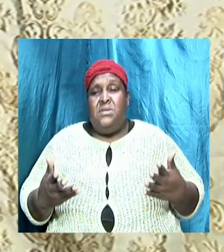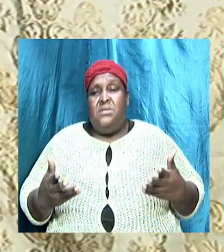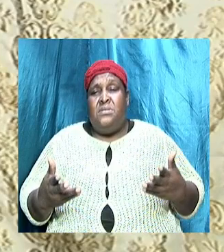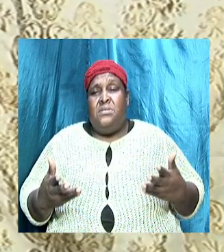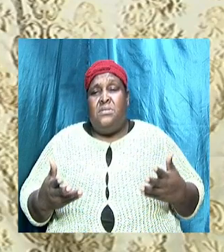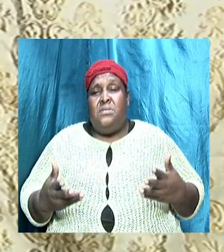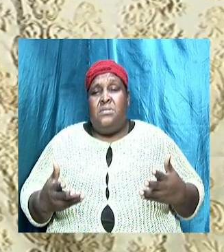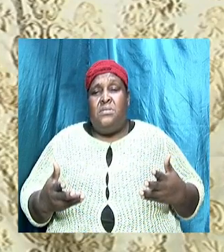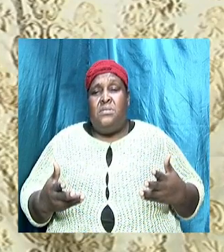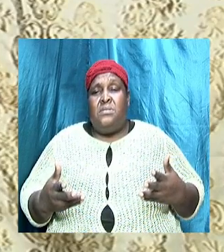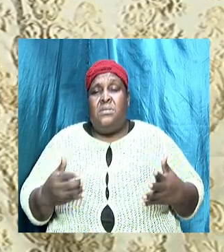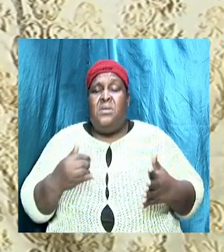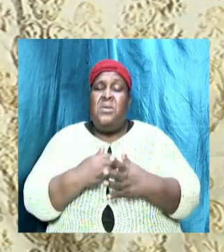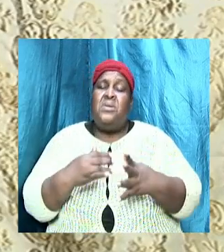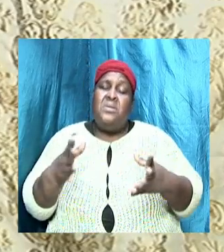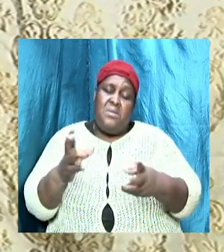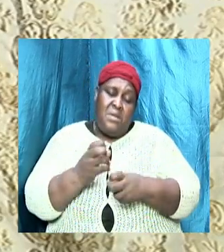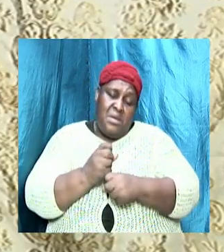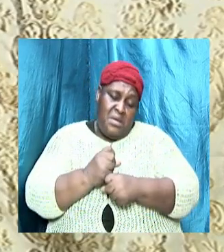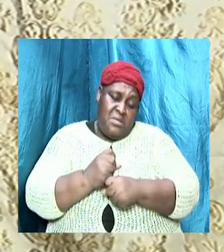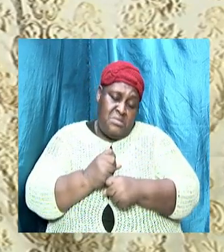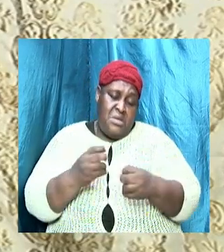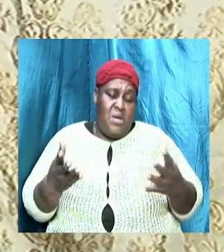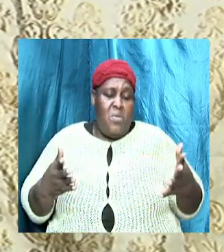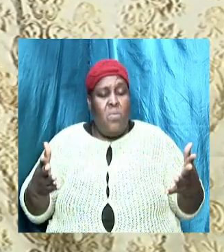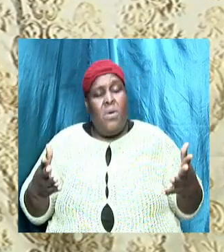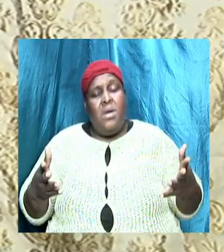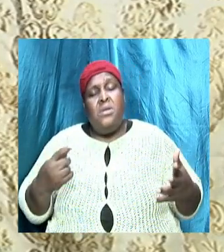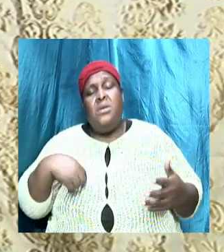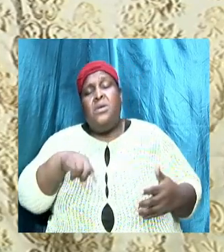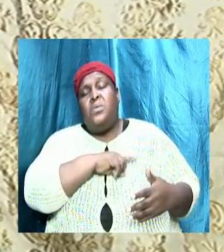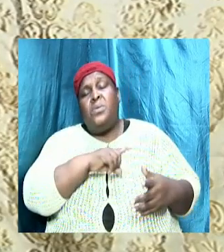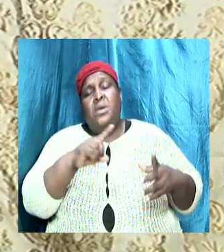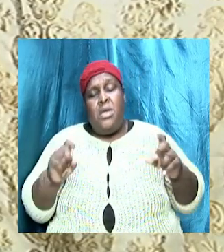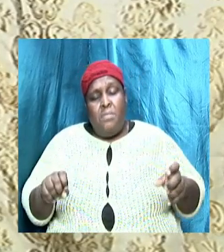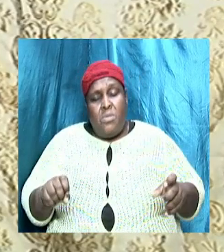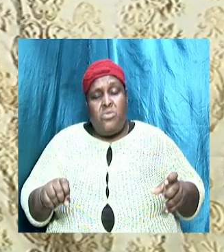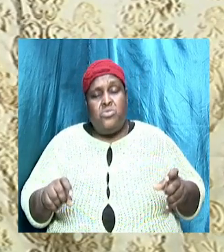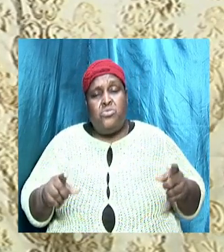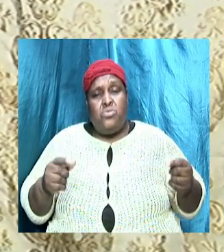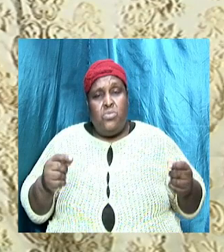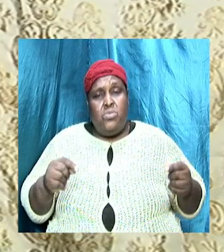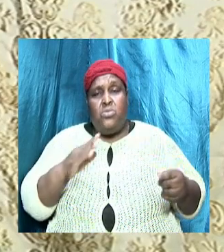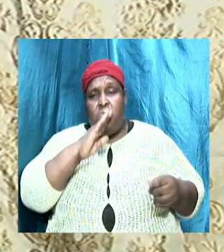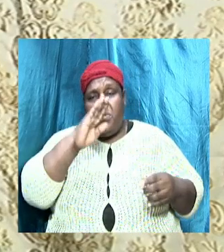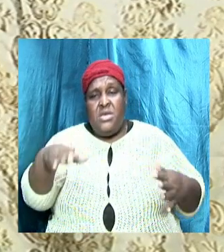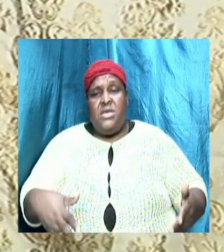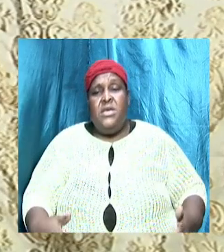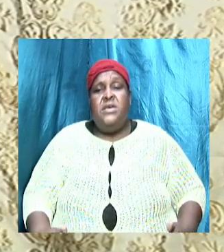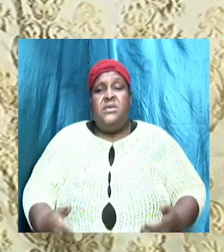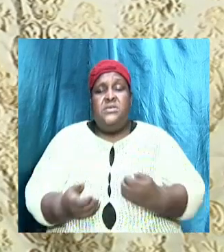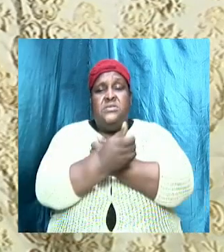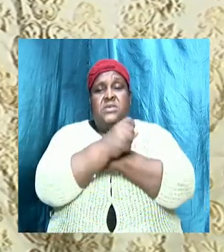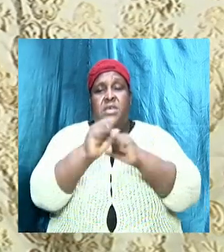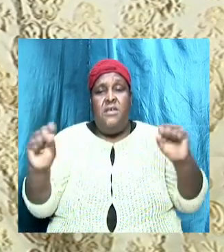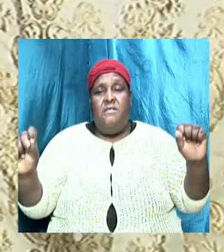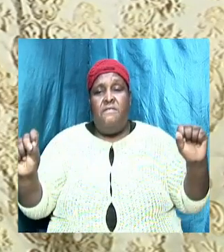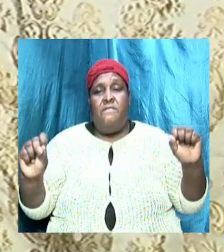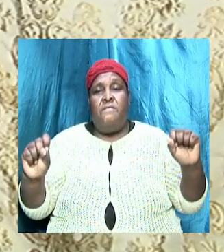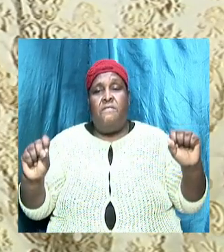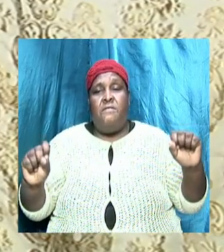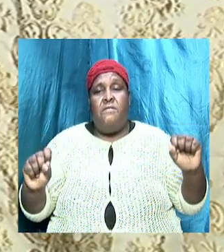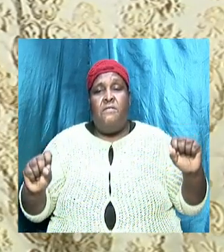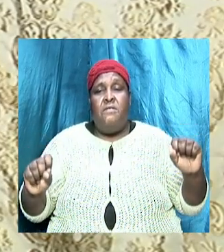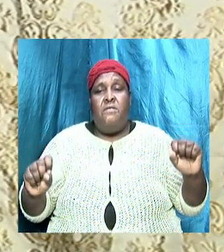does it take or what should a man do in order to be saved from the wrath to